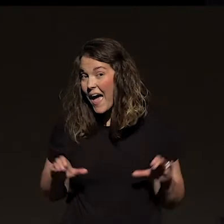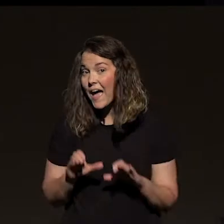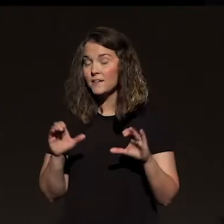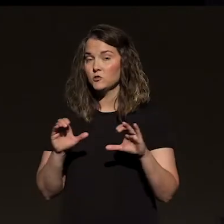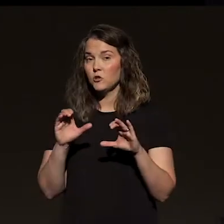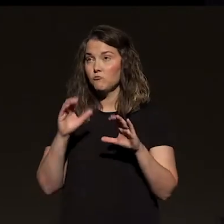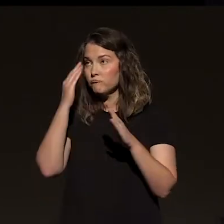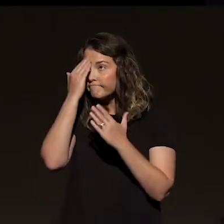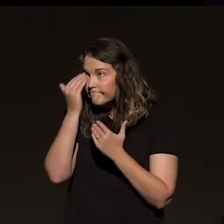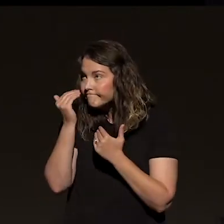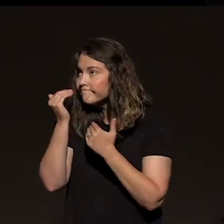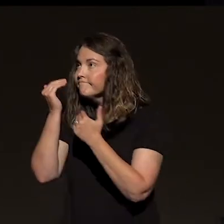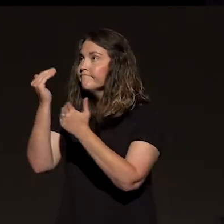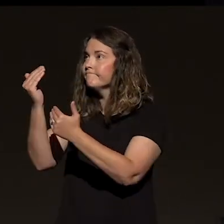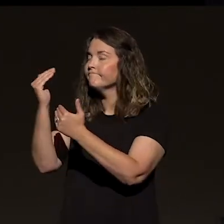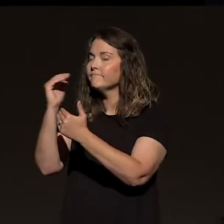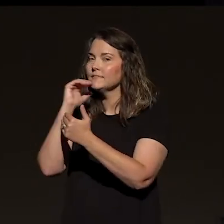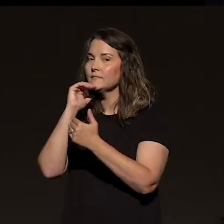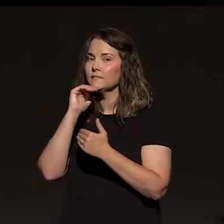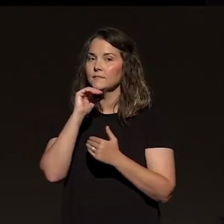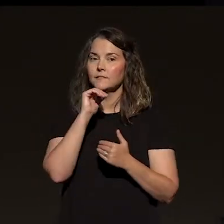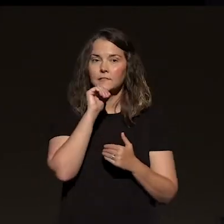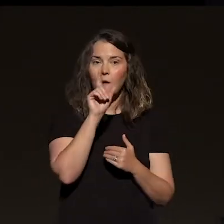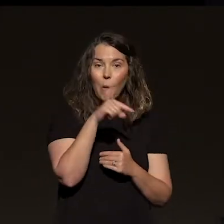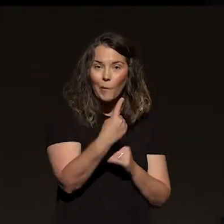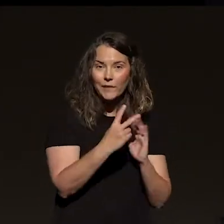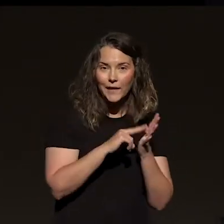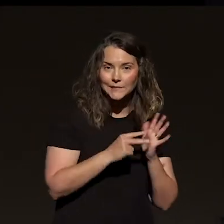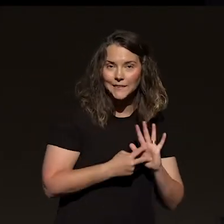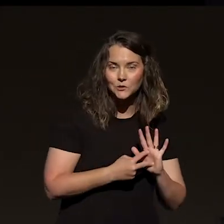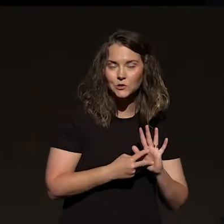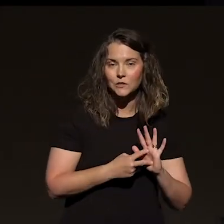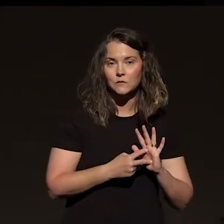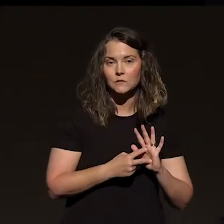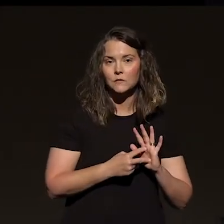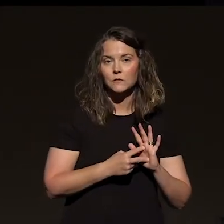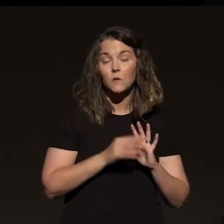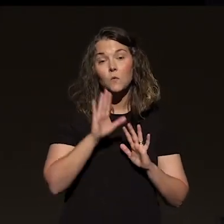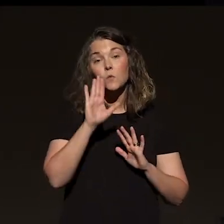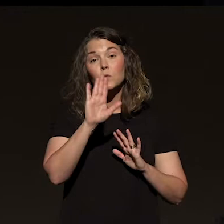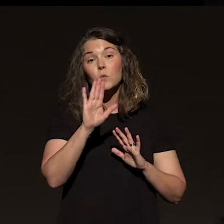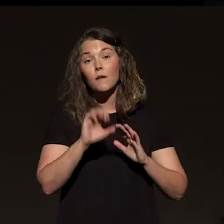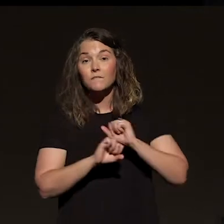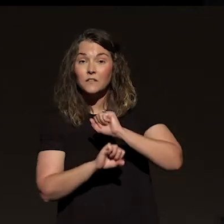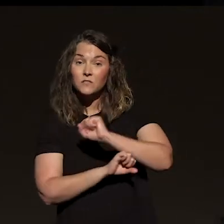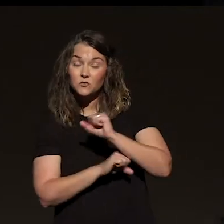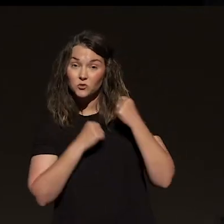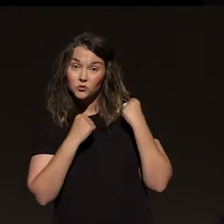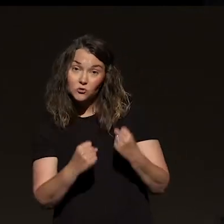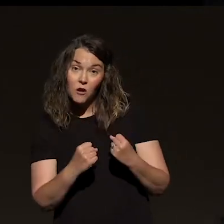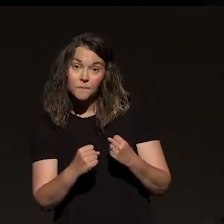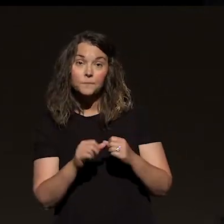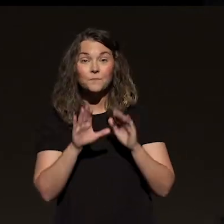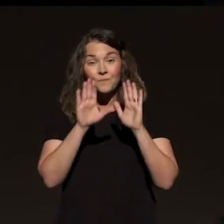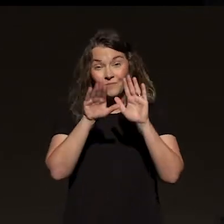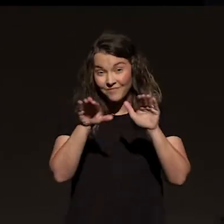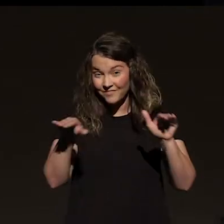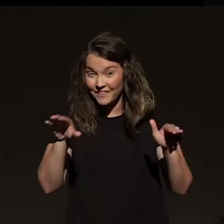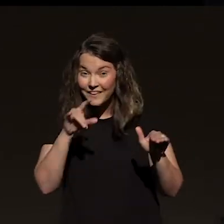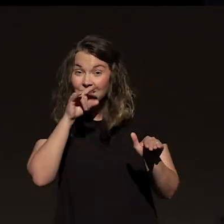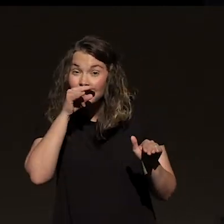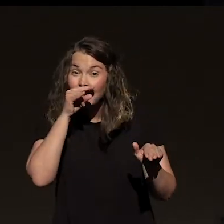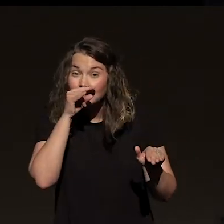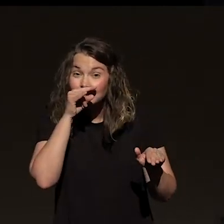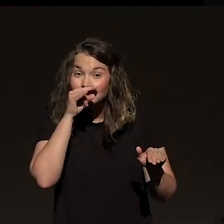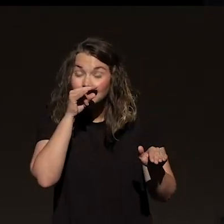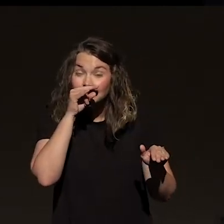through in obedience to God, not your intention for God, how strong is your foundation? Can I ask you kids? I'm to a lot of children, right? A lot of